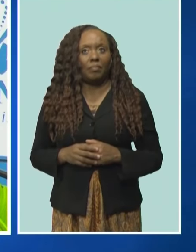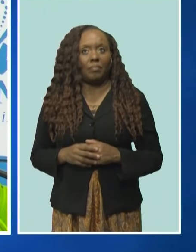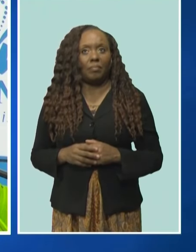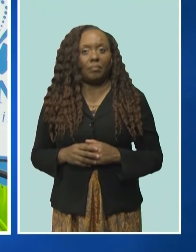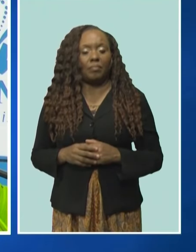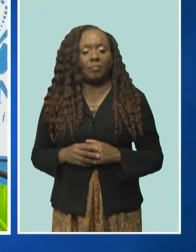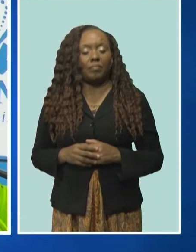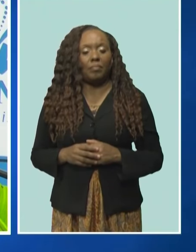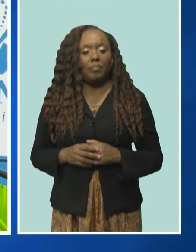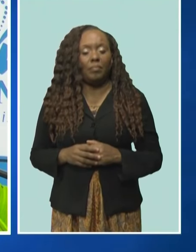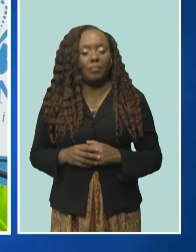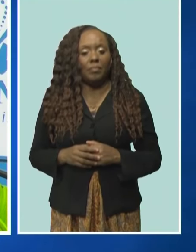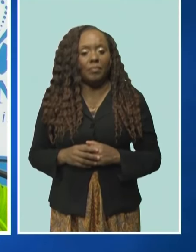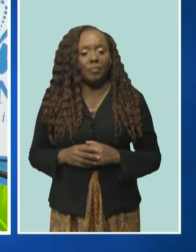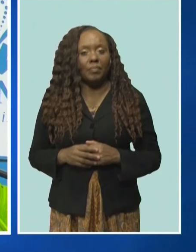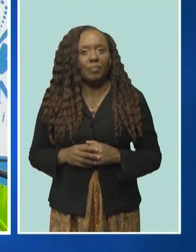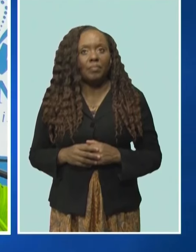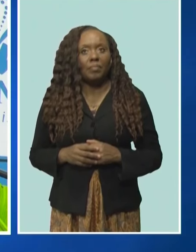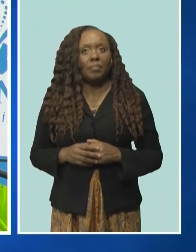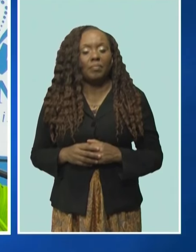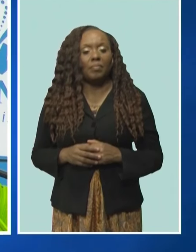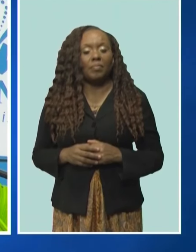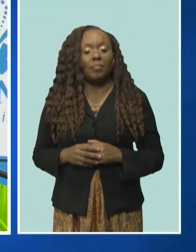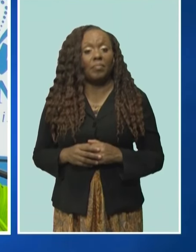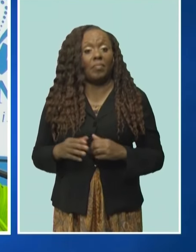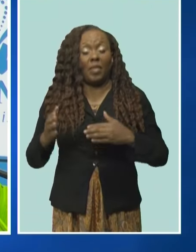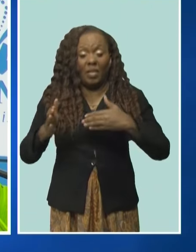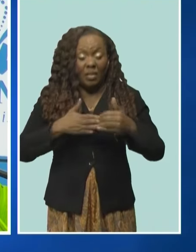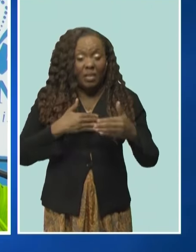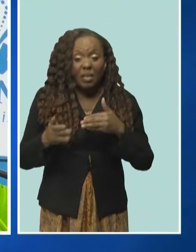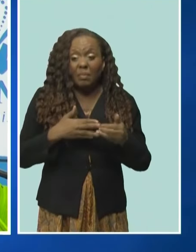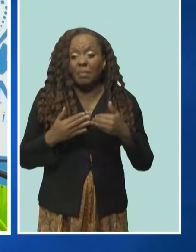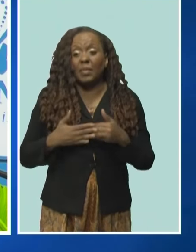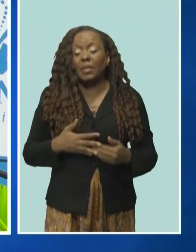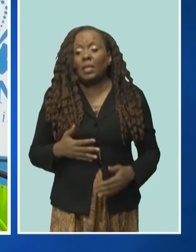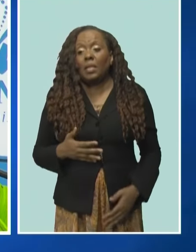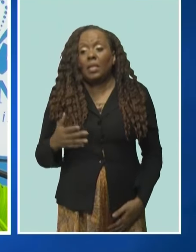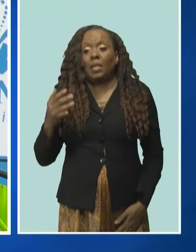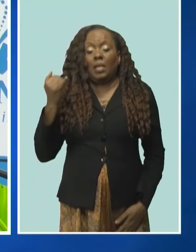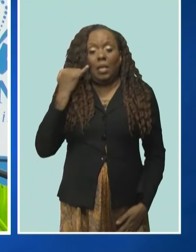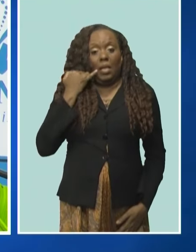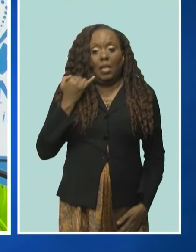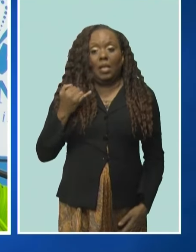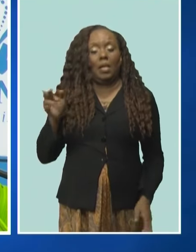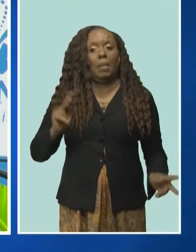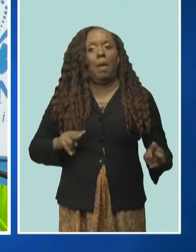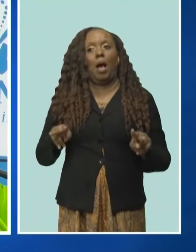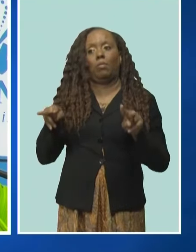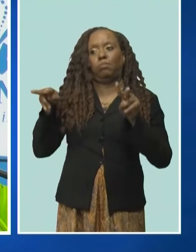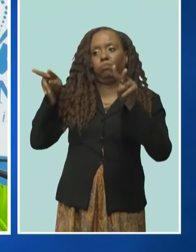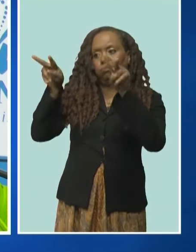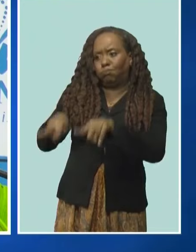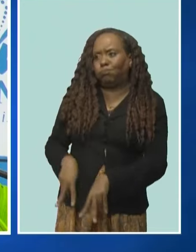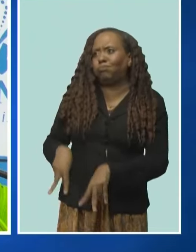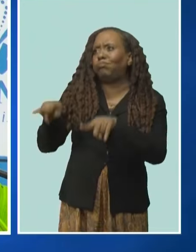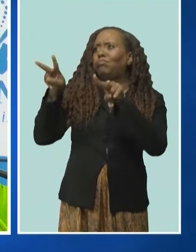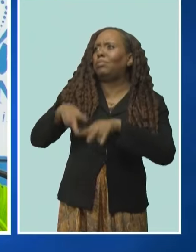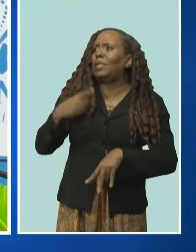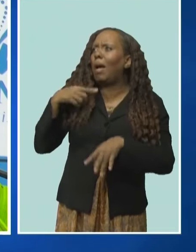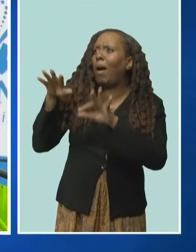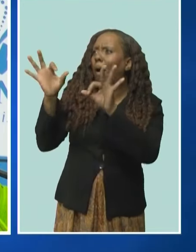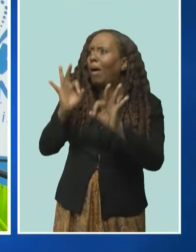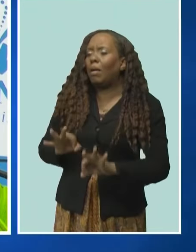It isn't by size that you win or fail, but be the best of whatever